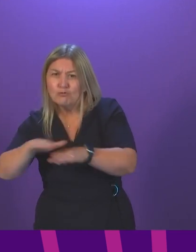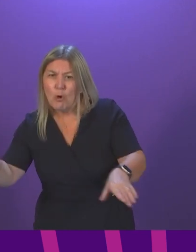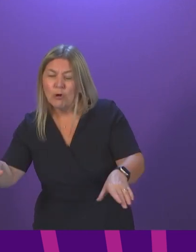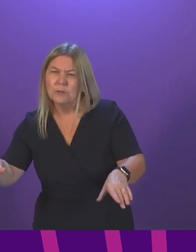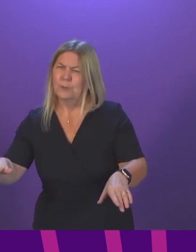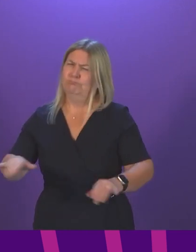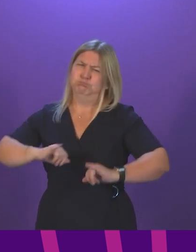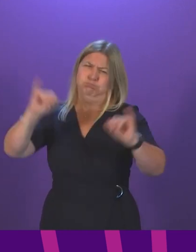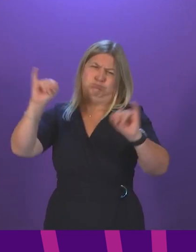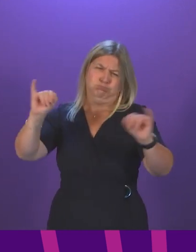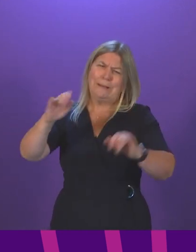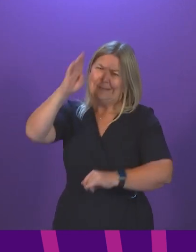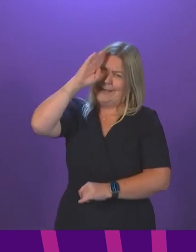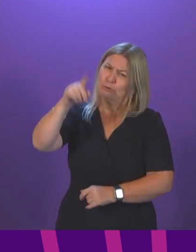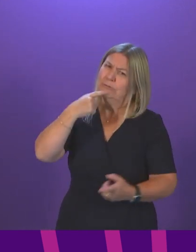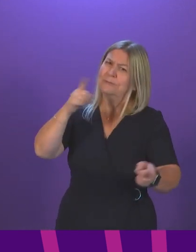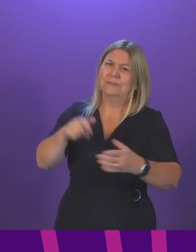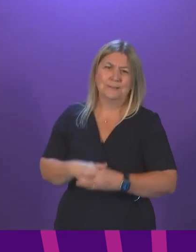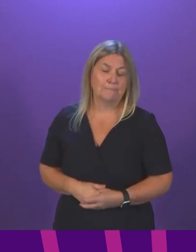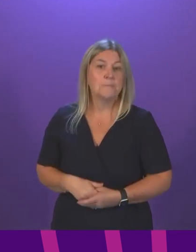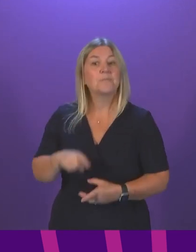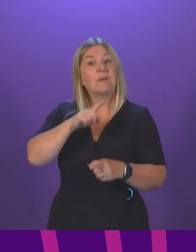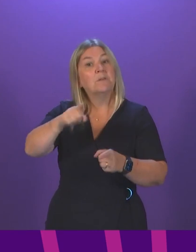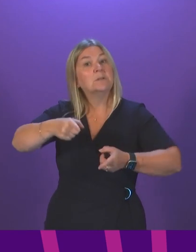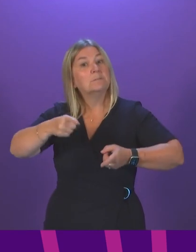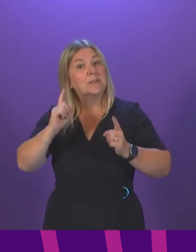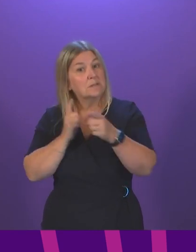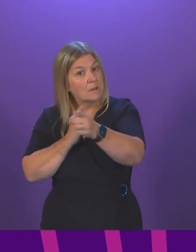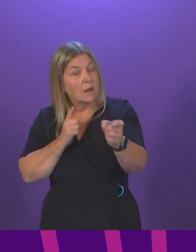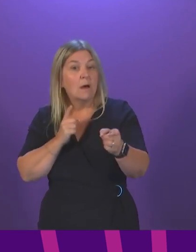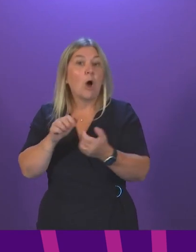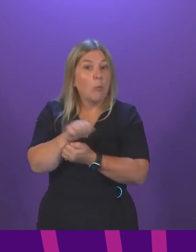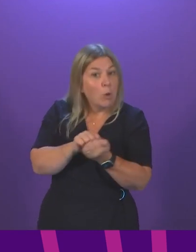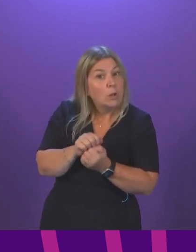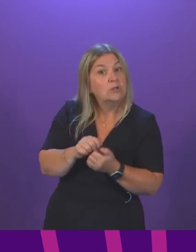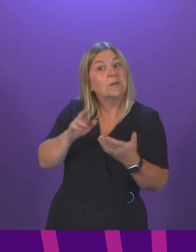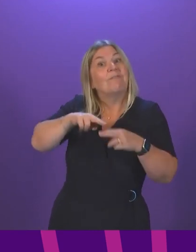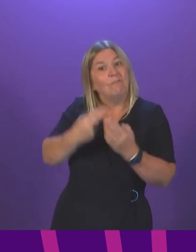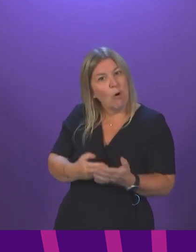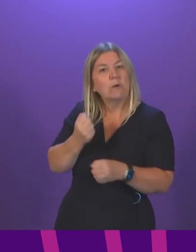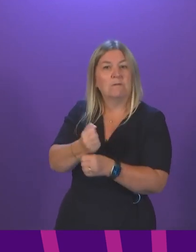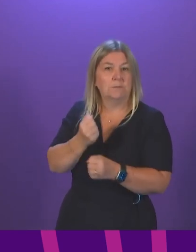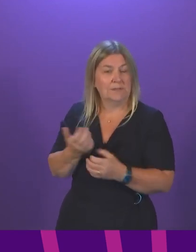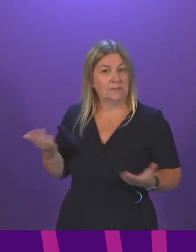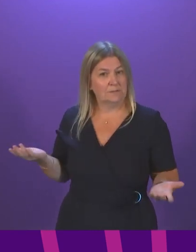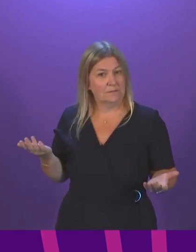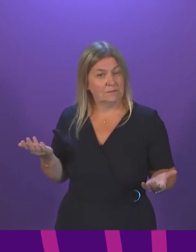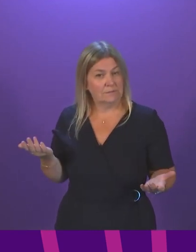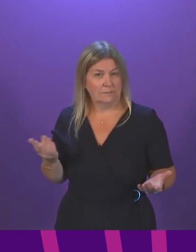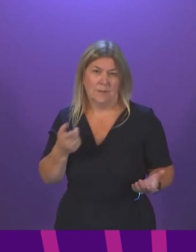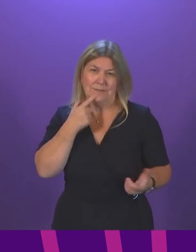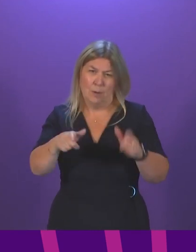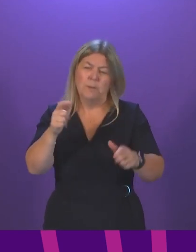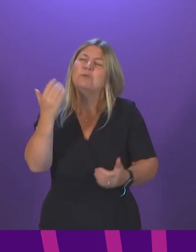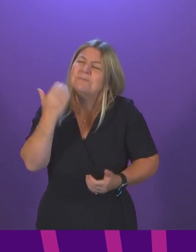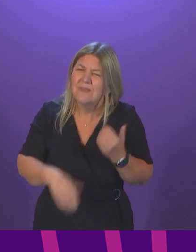Will the First Minister apologise and withdraw those remarks on behalf of the Scottish Government? And will she tell people they should never think